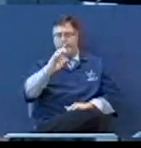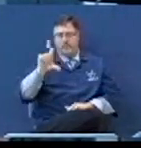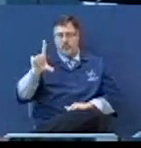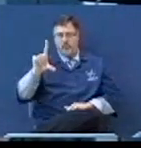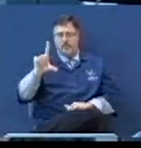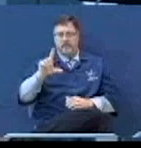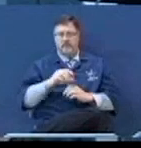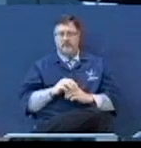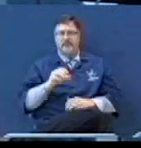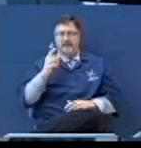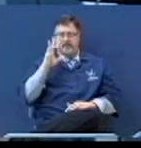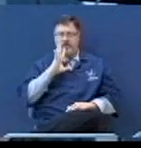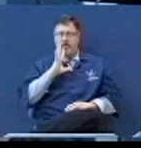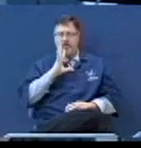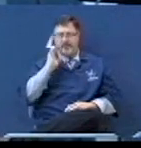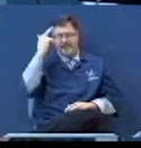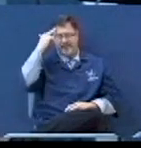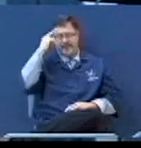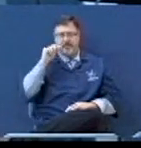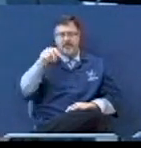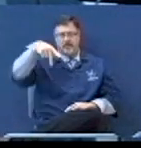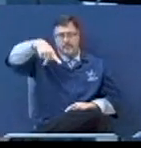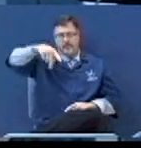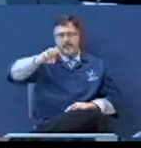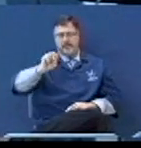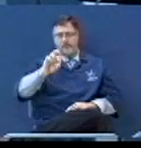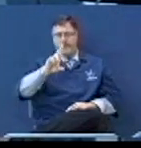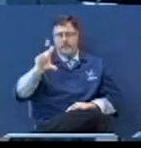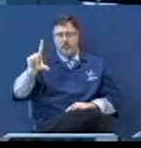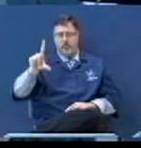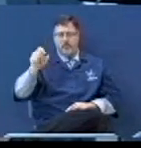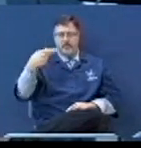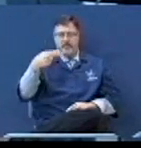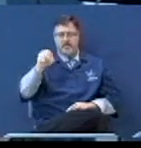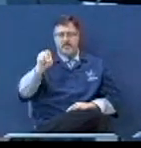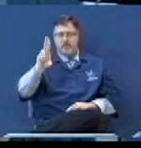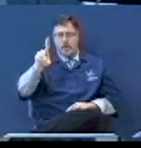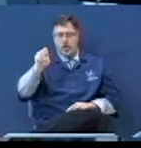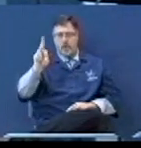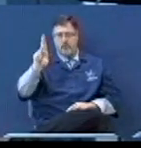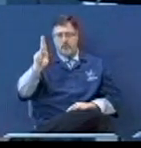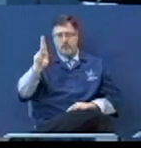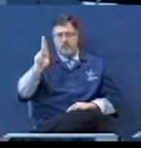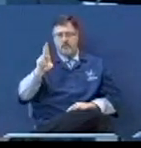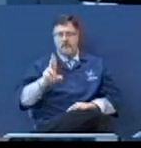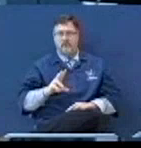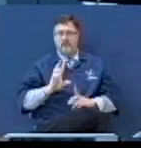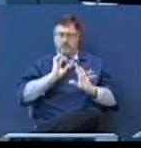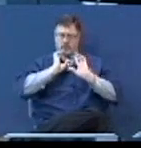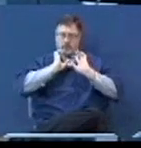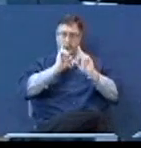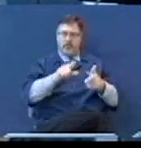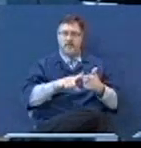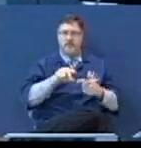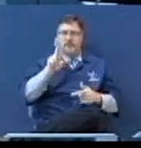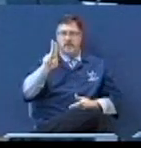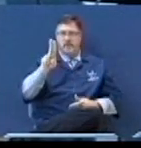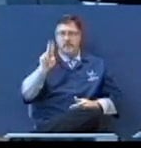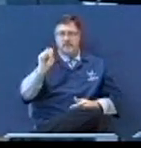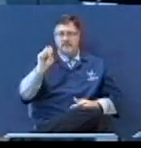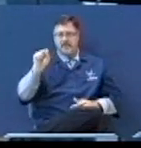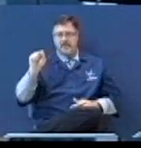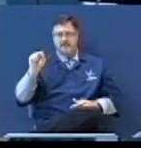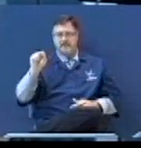But I went to, one of my last days there, went to the USS Arizona Memorial.